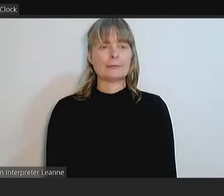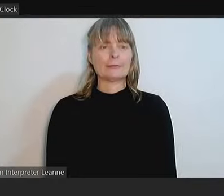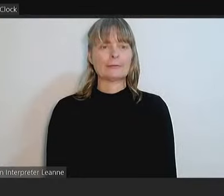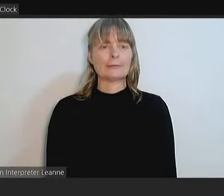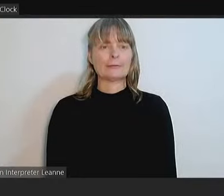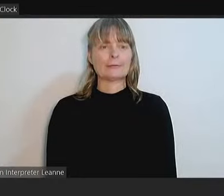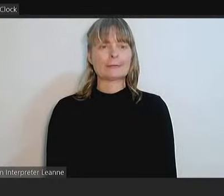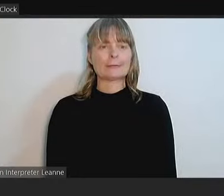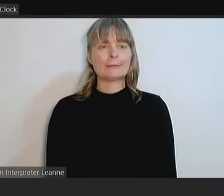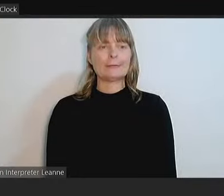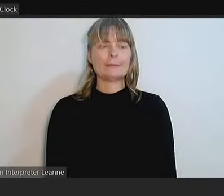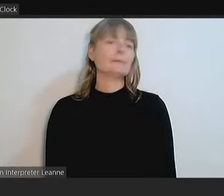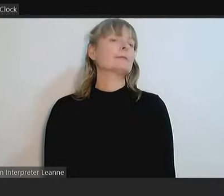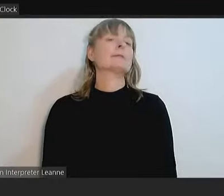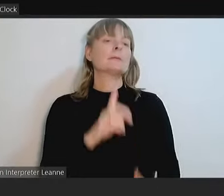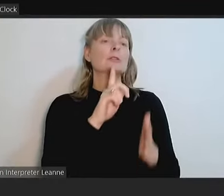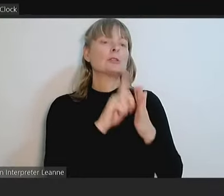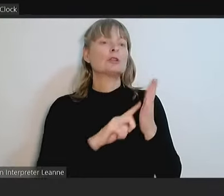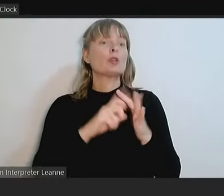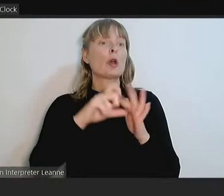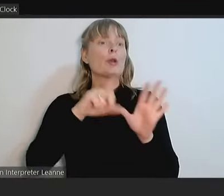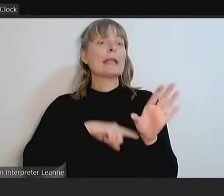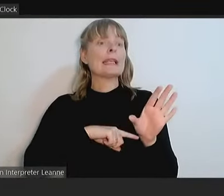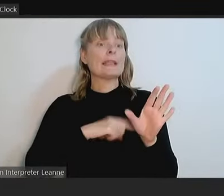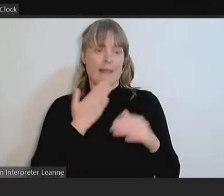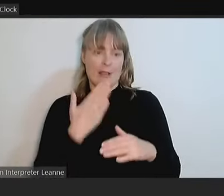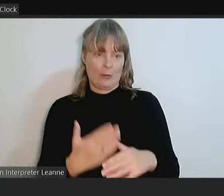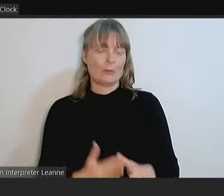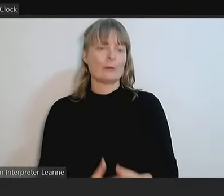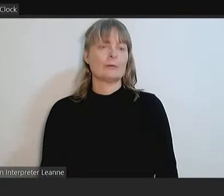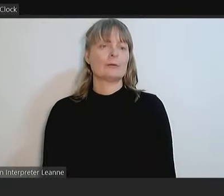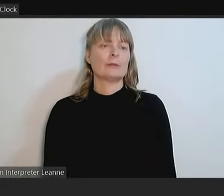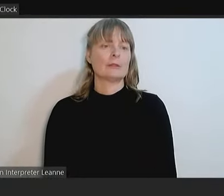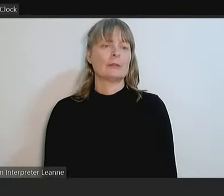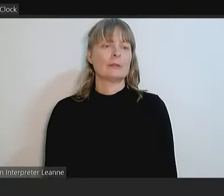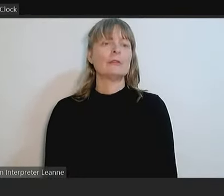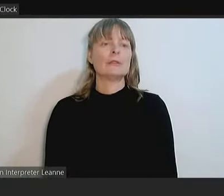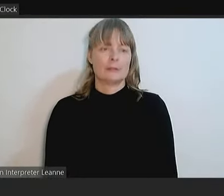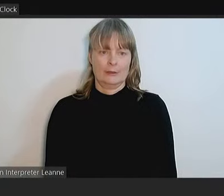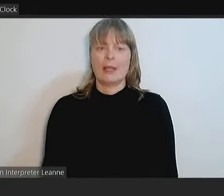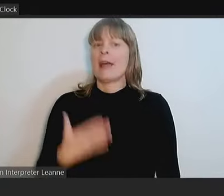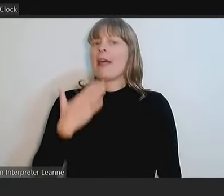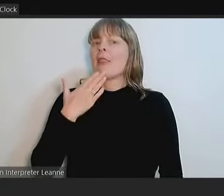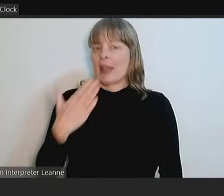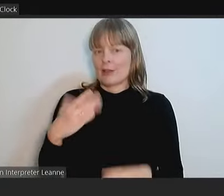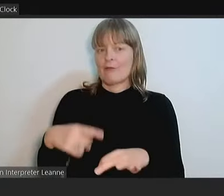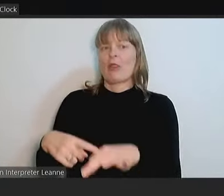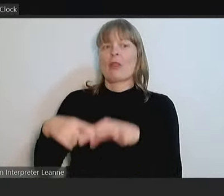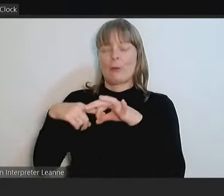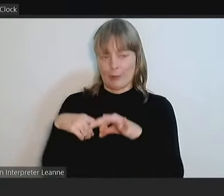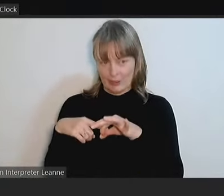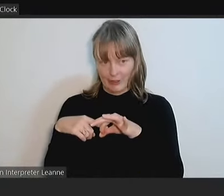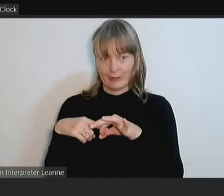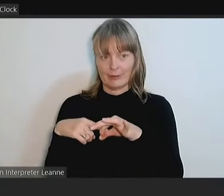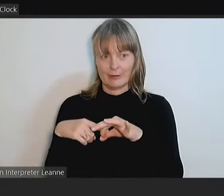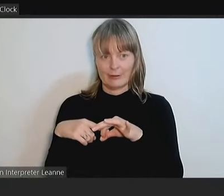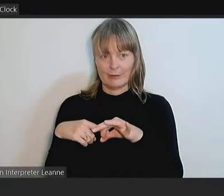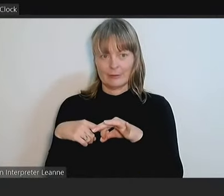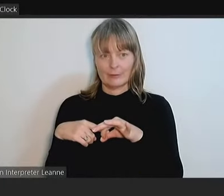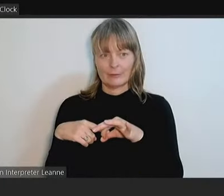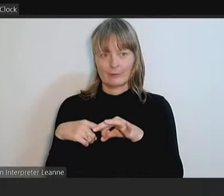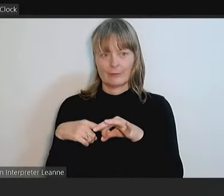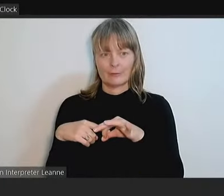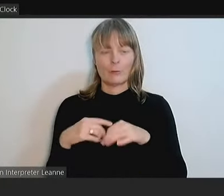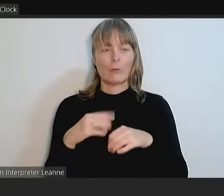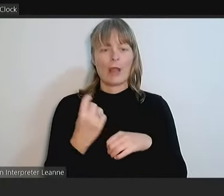I'll hand that over to Jodie. Thank you. Thank you for the question, Marion. With the exception of one independent